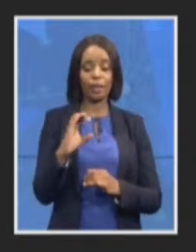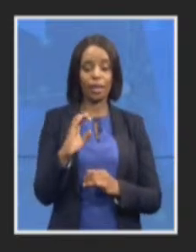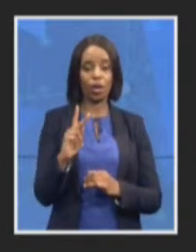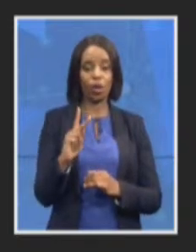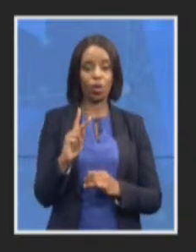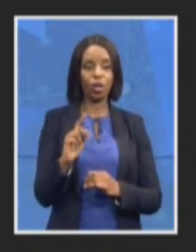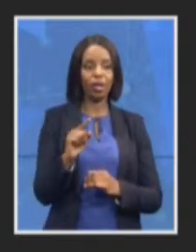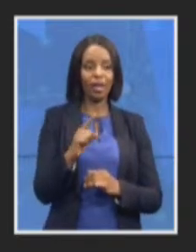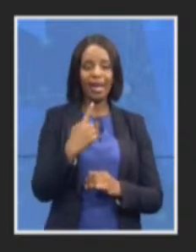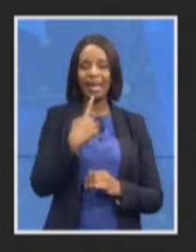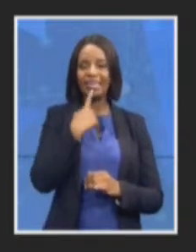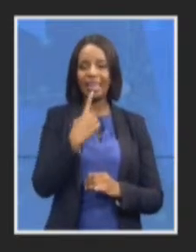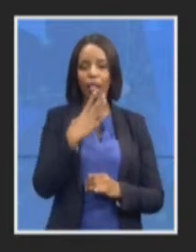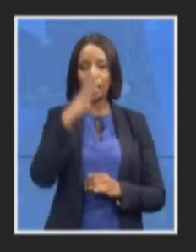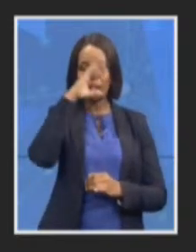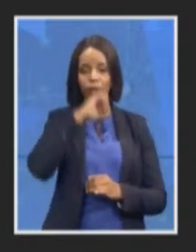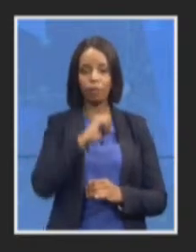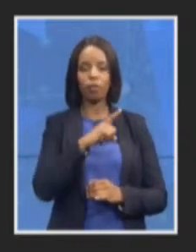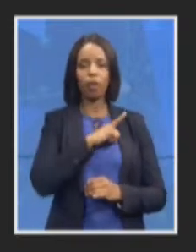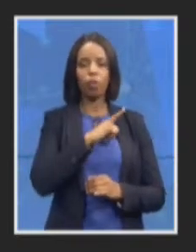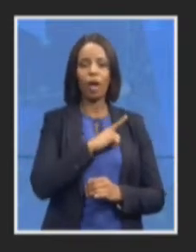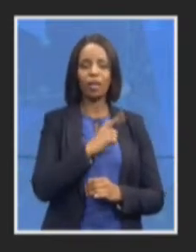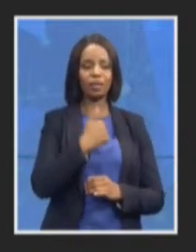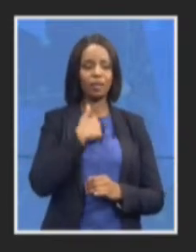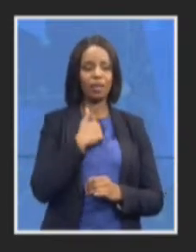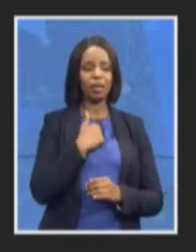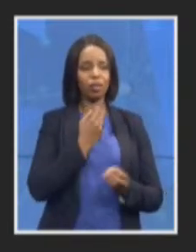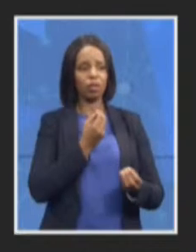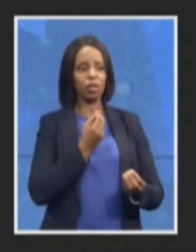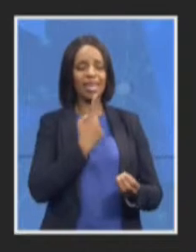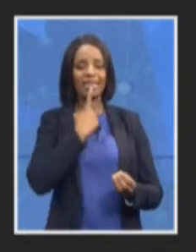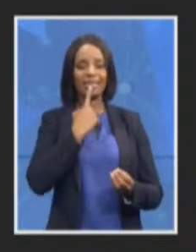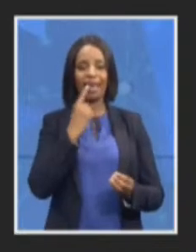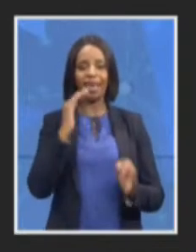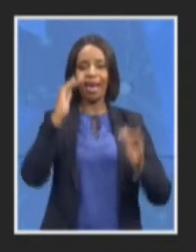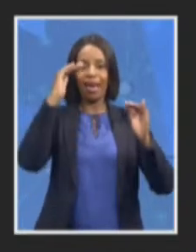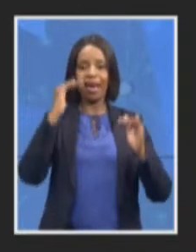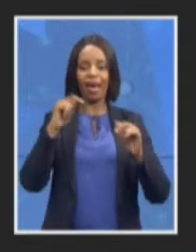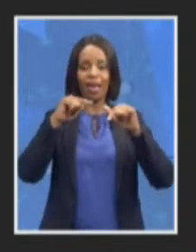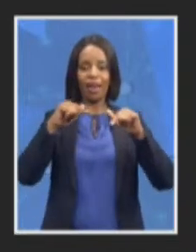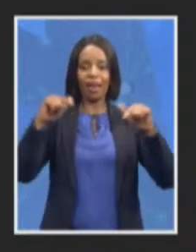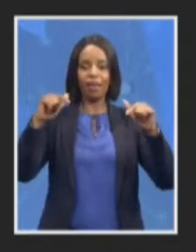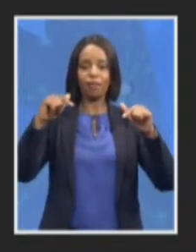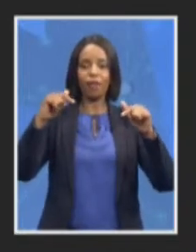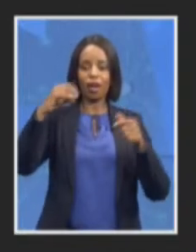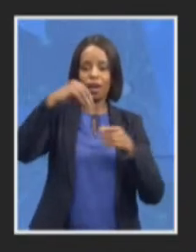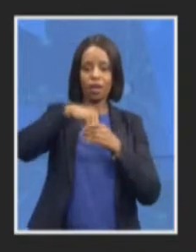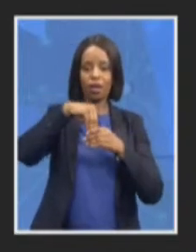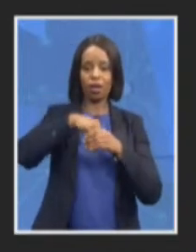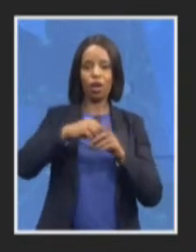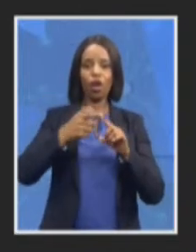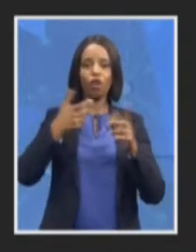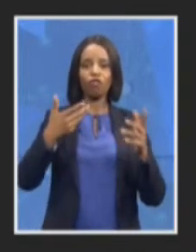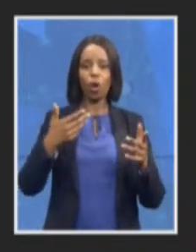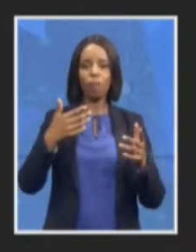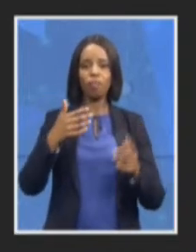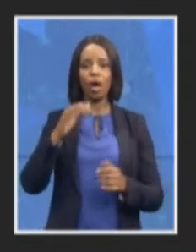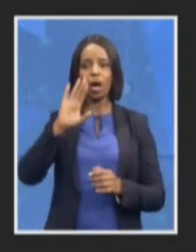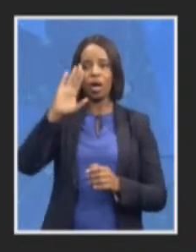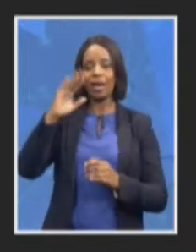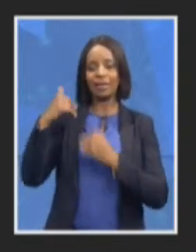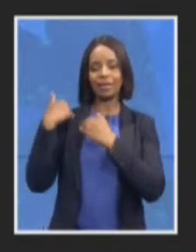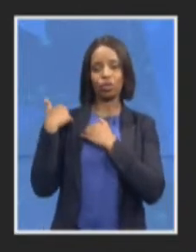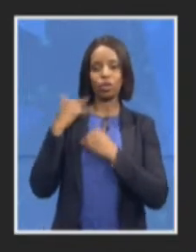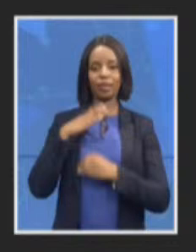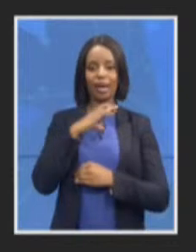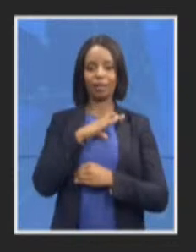that there was high level involvement from the state security council in the murders of credit for we have known for decades now that a military signal